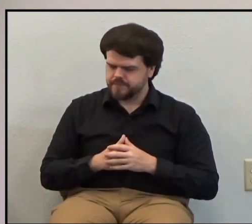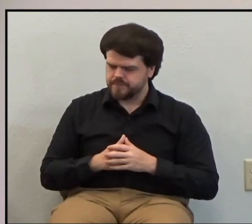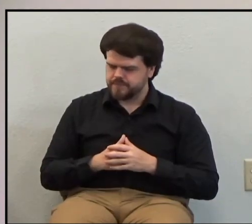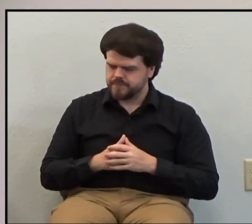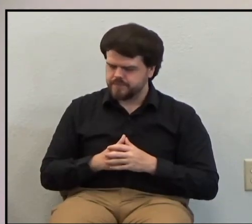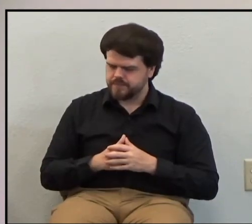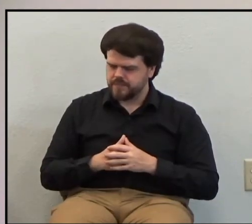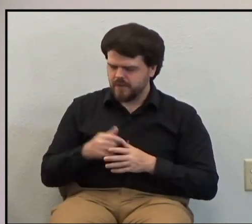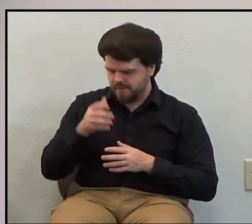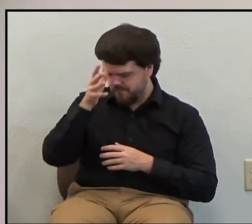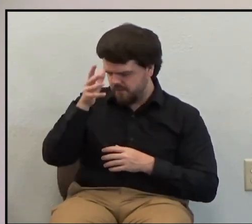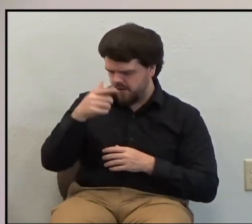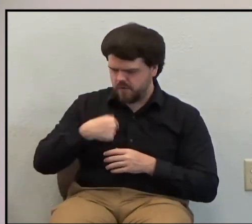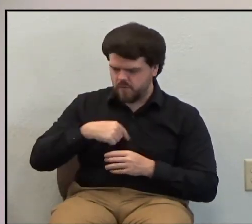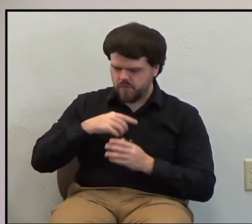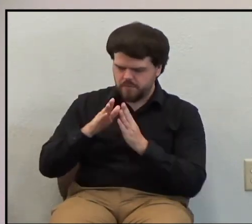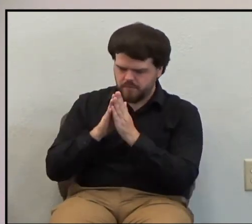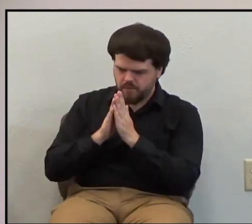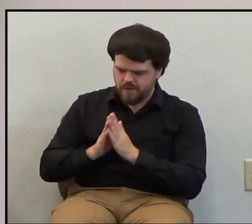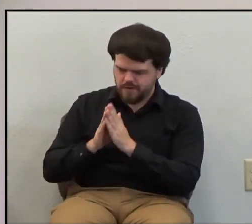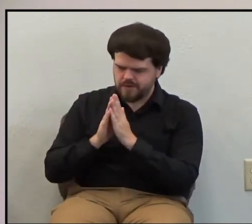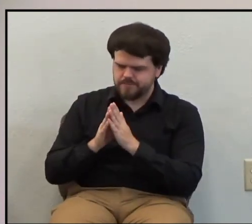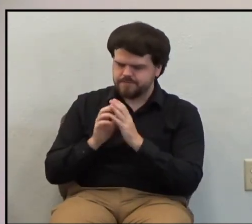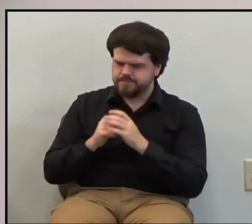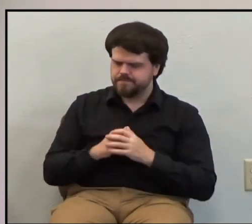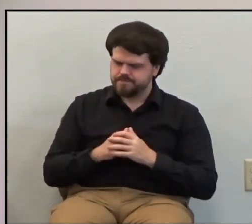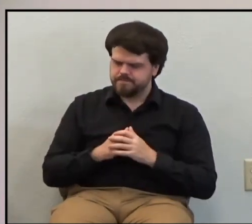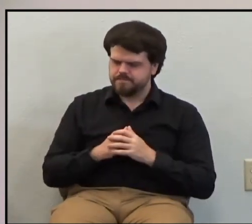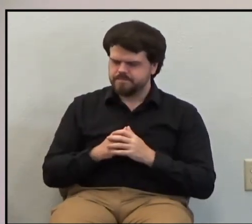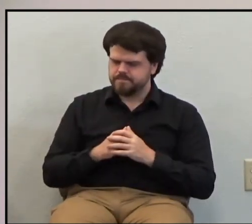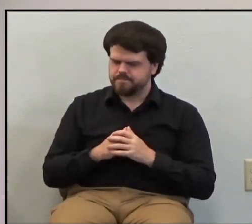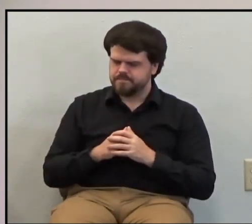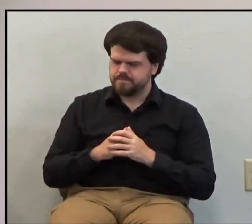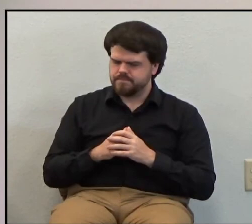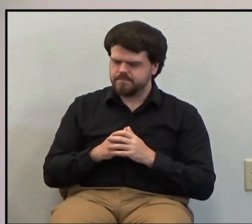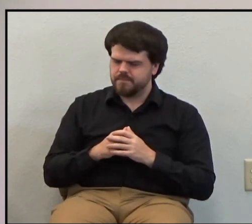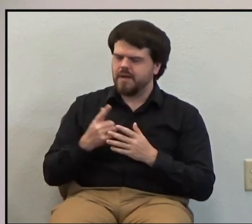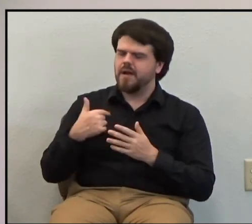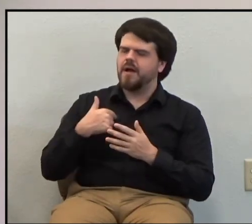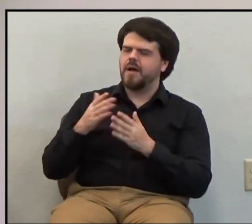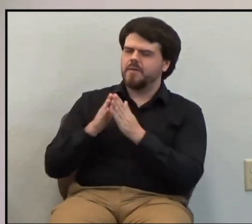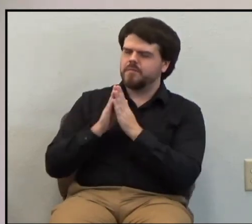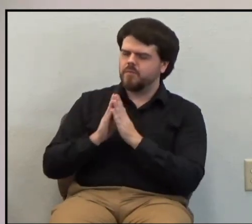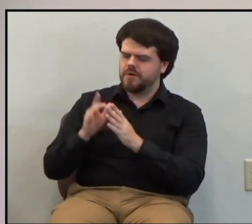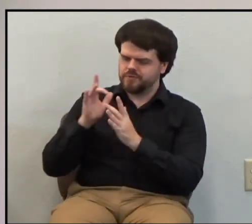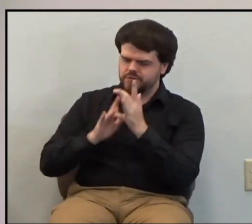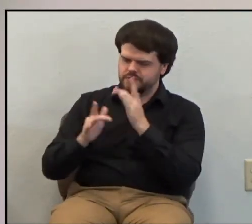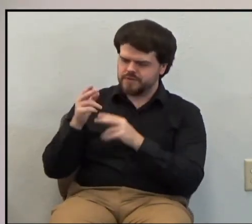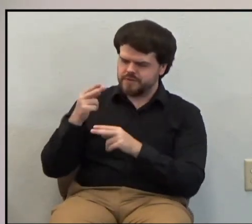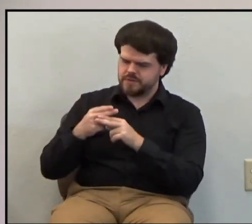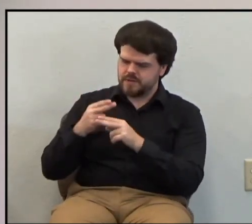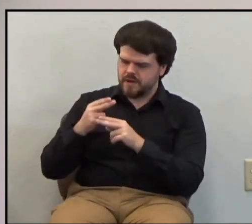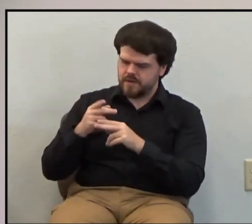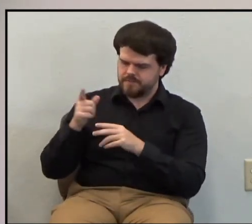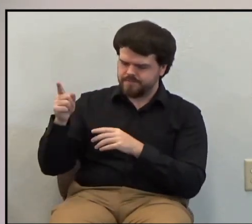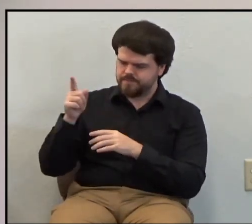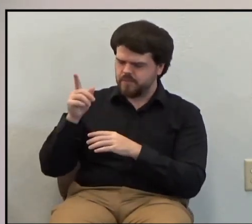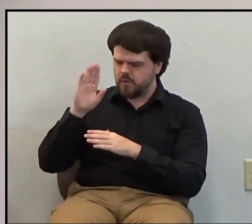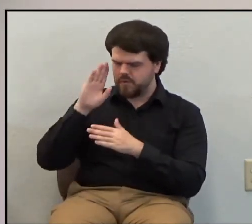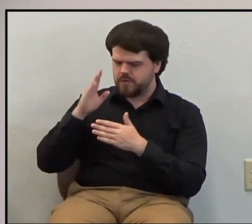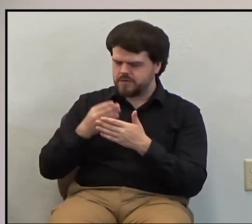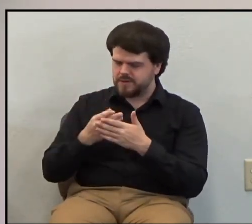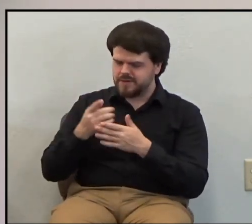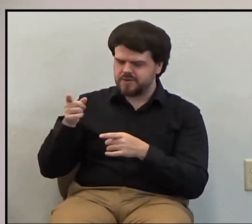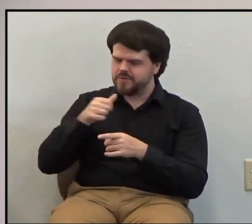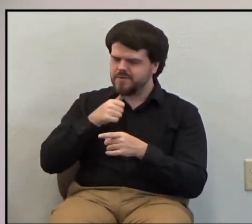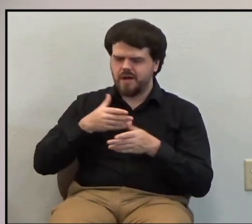Our Father, I pray, oh, I pray most diligently, oh God, hear my prayer. I pray in the name of Jesus Christ, the beloved, that you